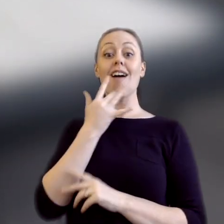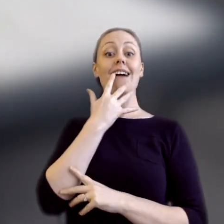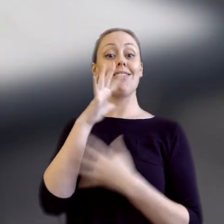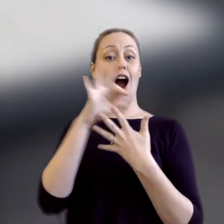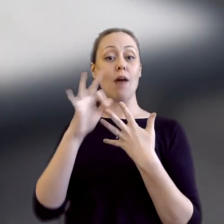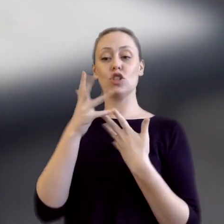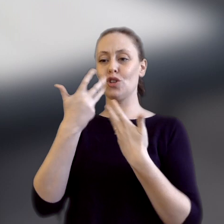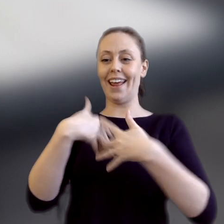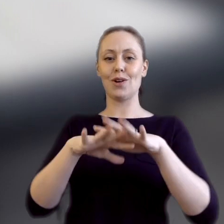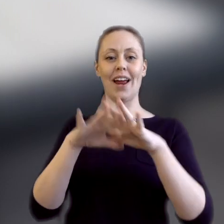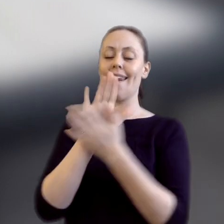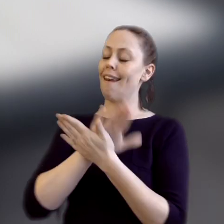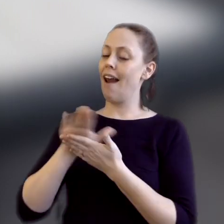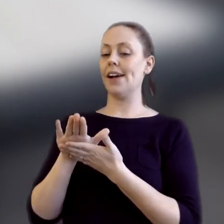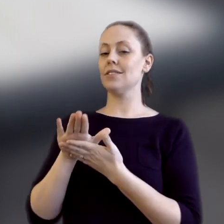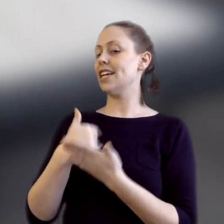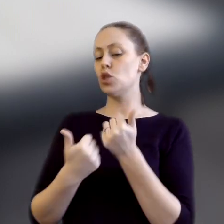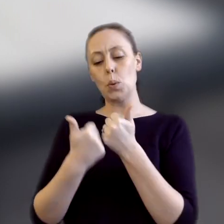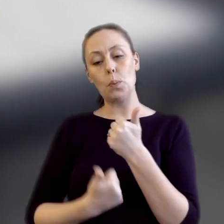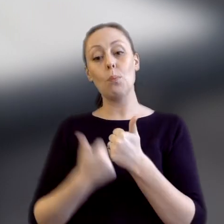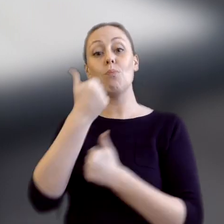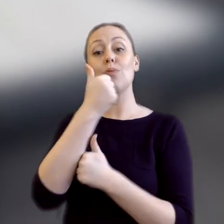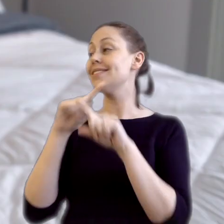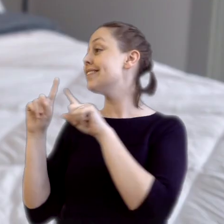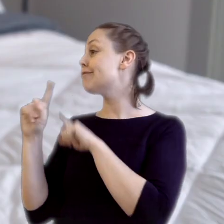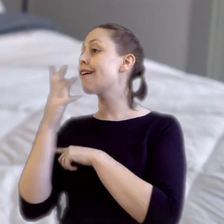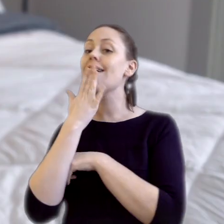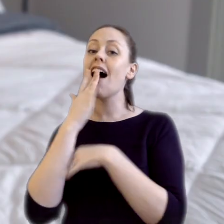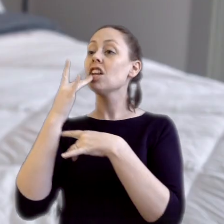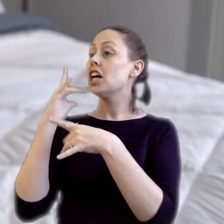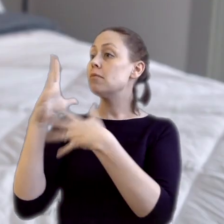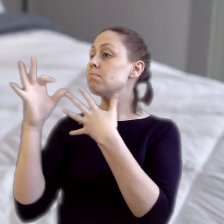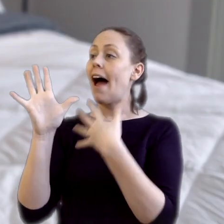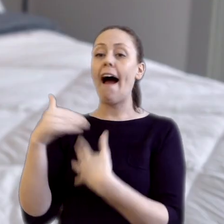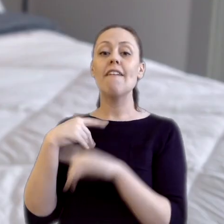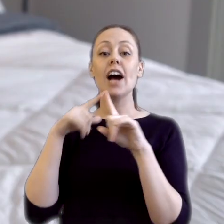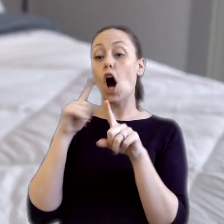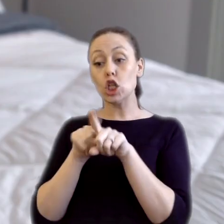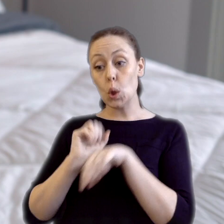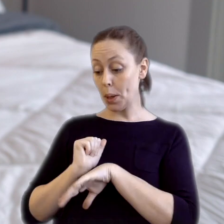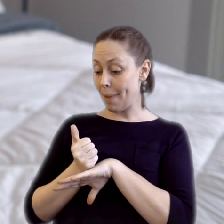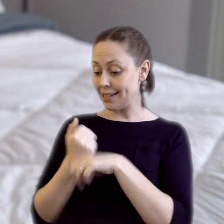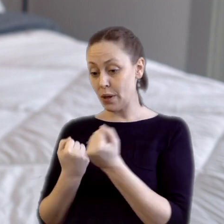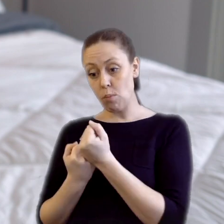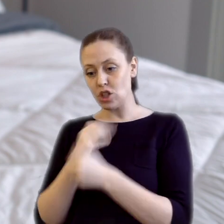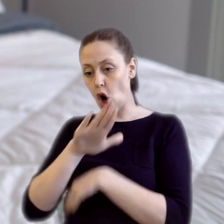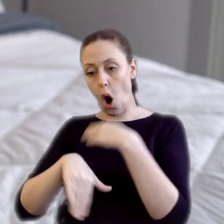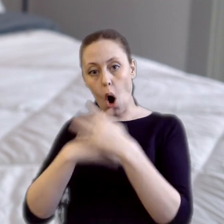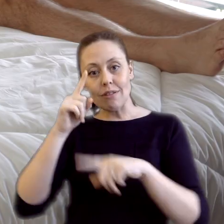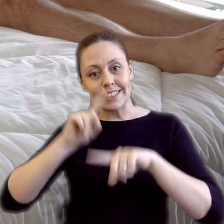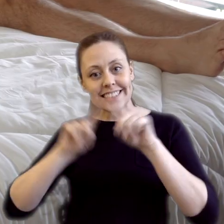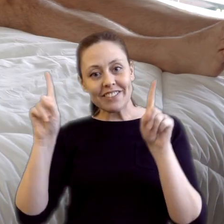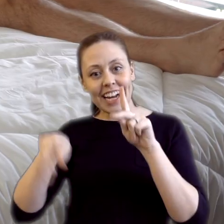should integrate nicely into most color palettes. You'll also be pleased to note that the base supports all mattress